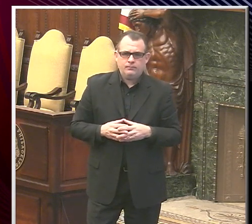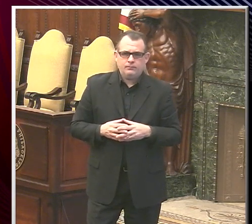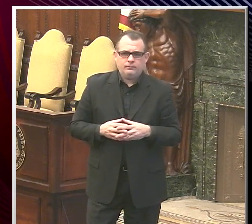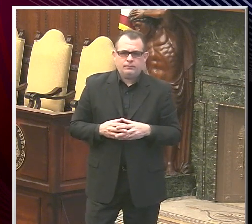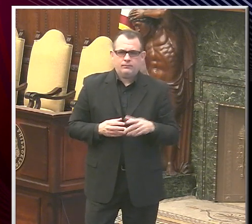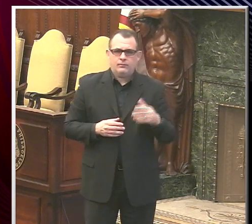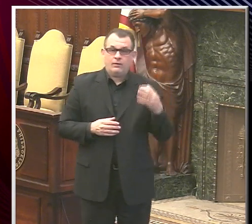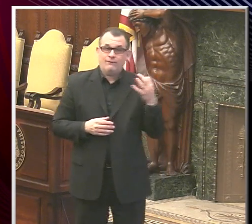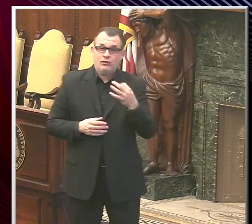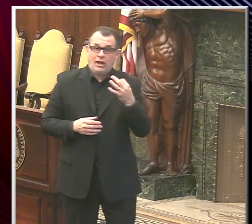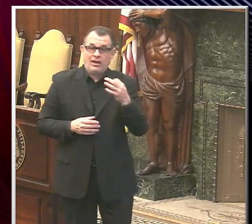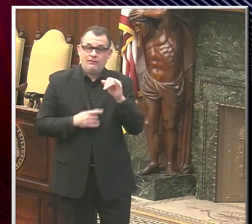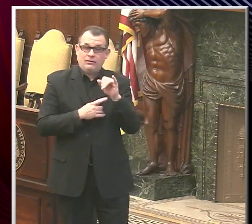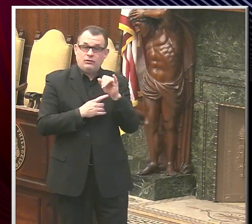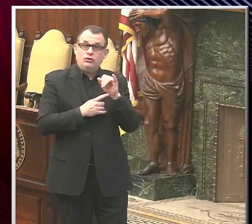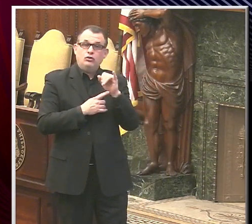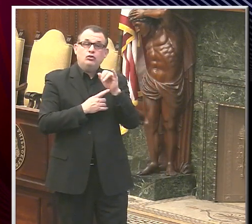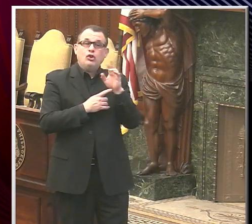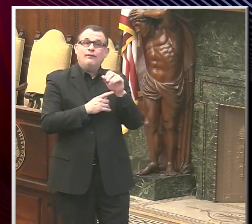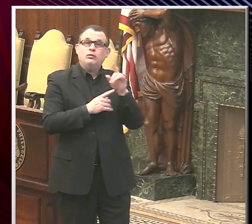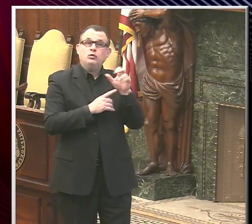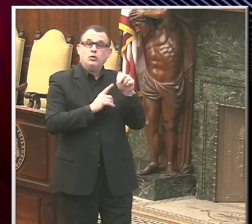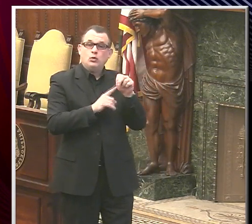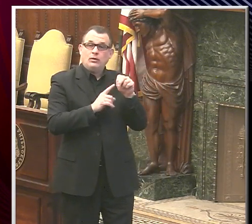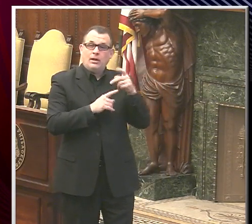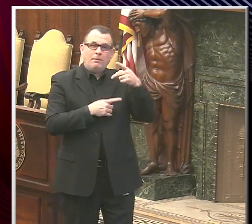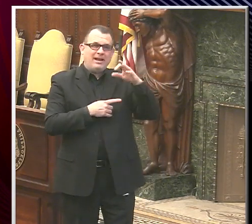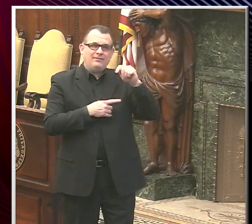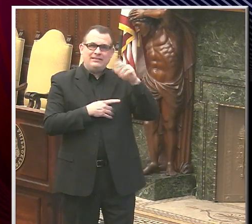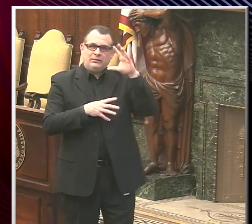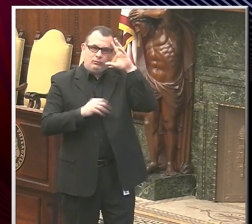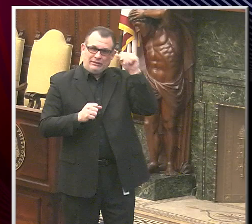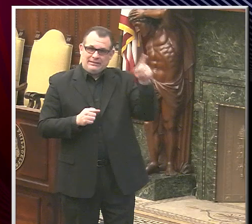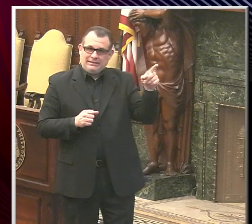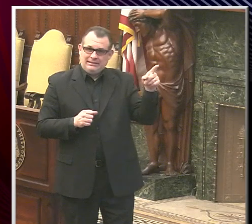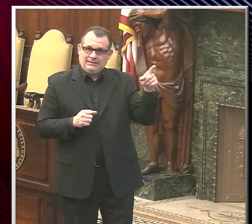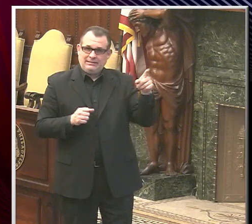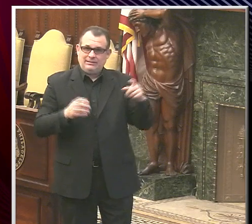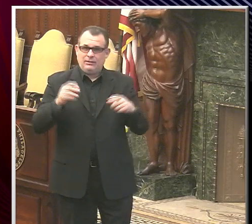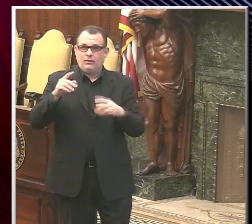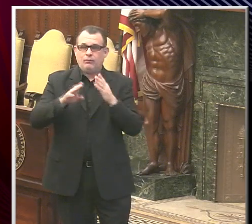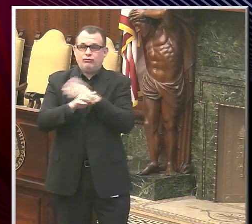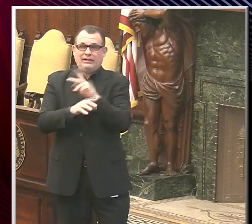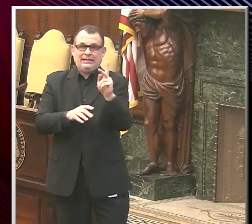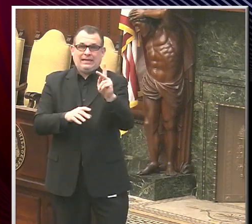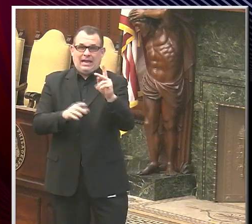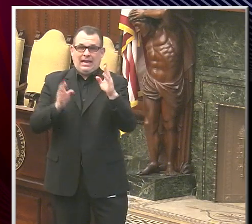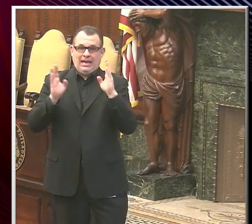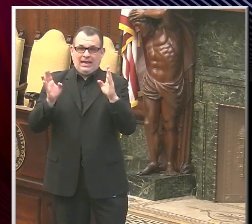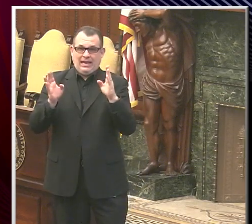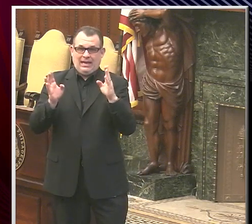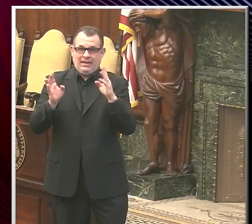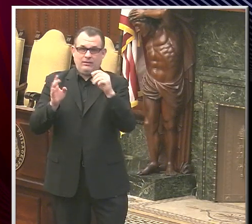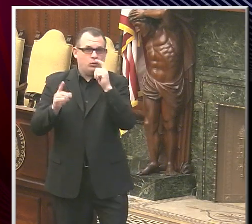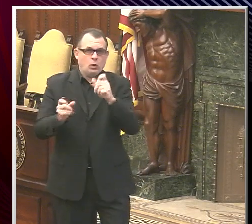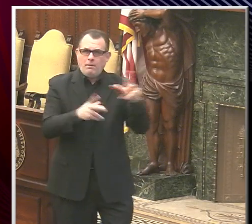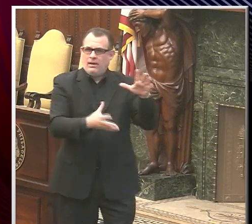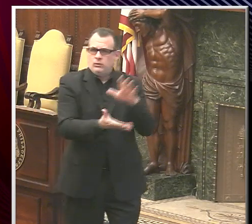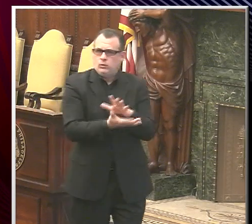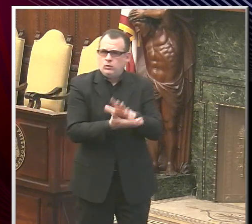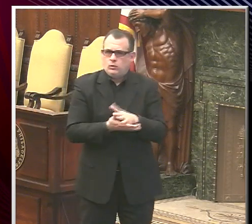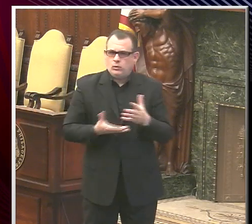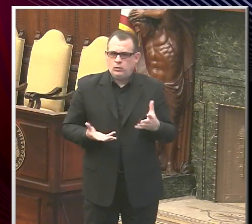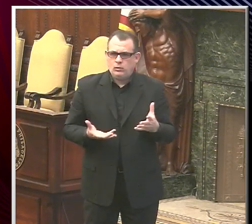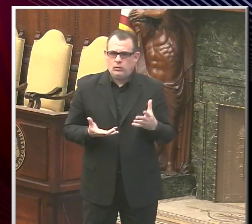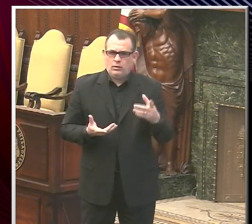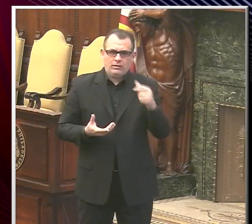Jerry Jordan, the union president said to his pre-K through second grade teachers, you do not go back to the schools. We don't believe they're